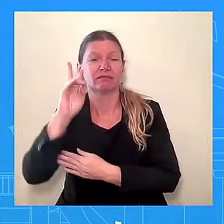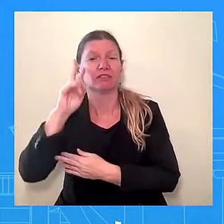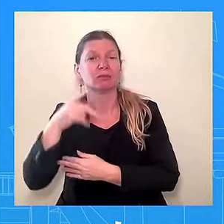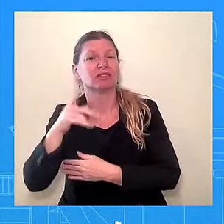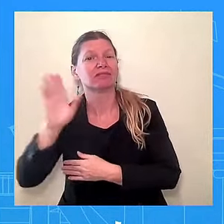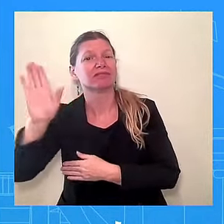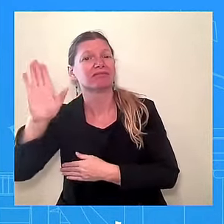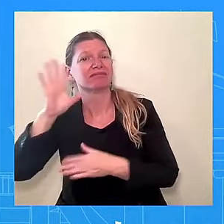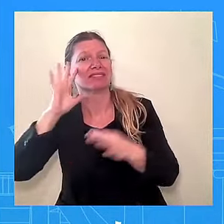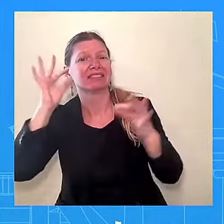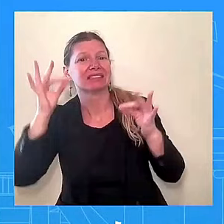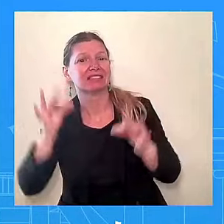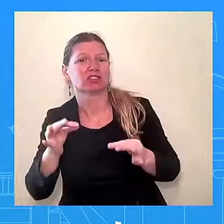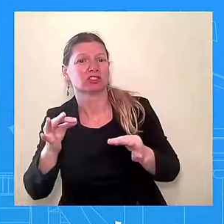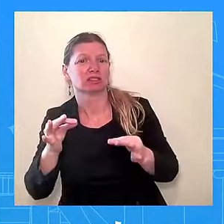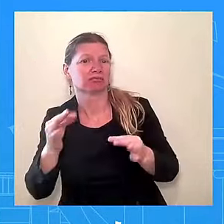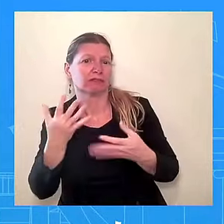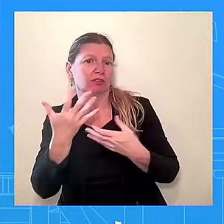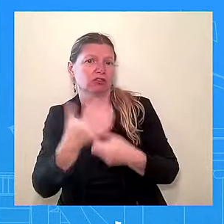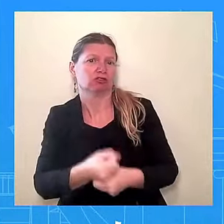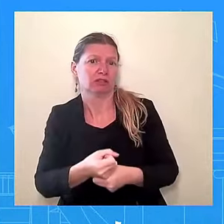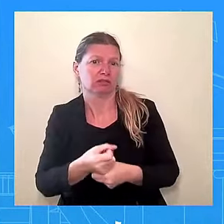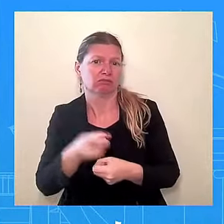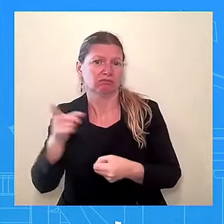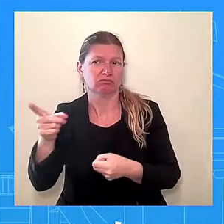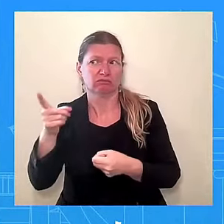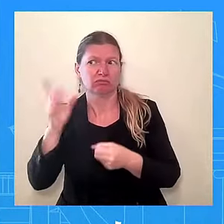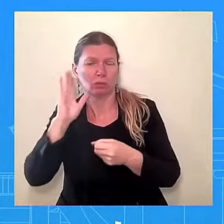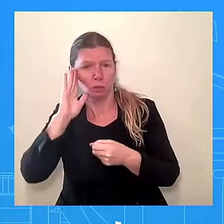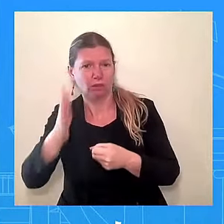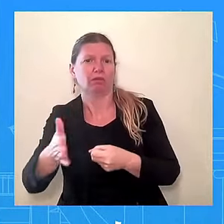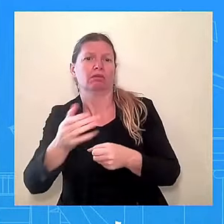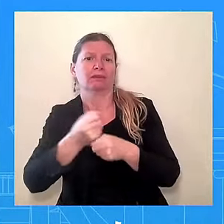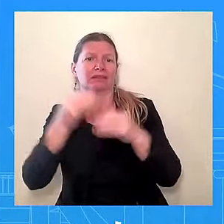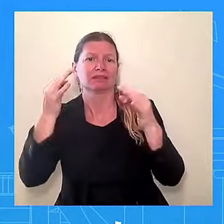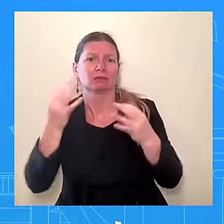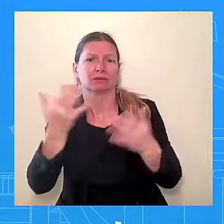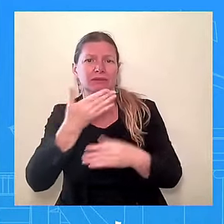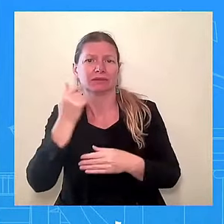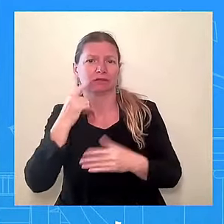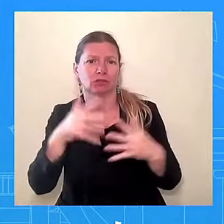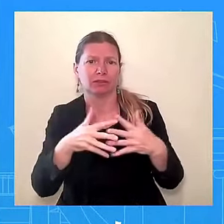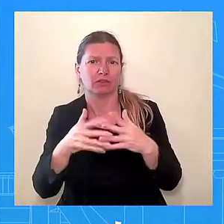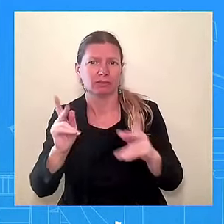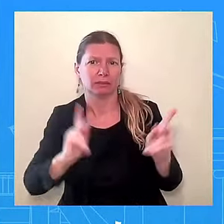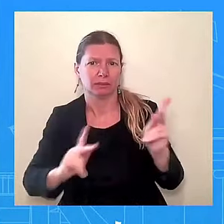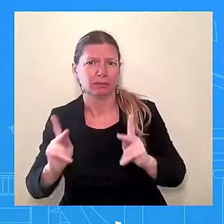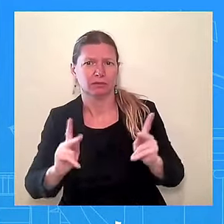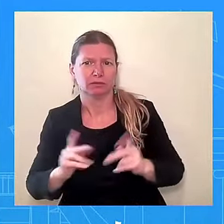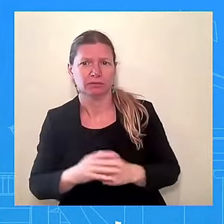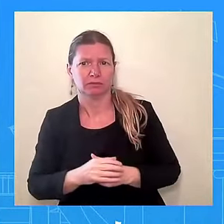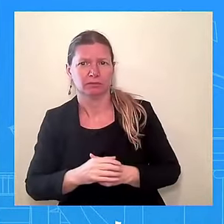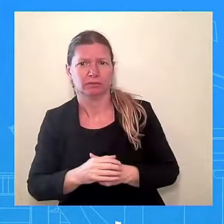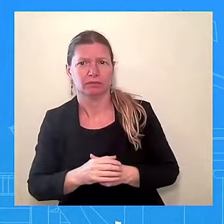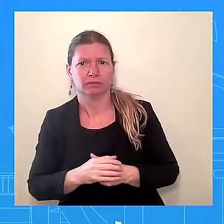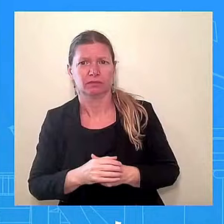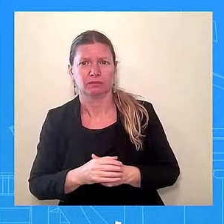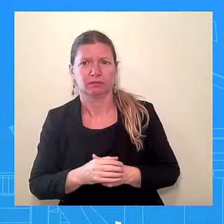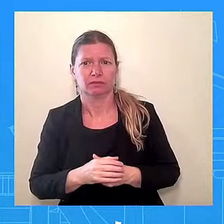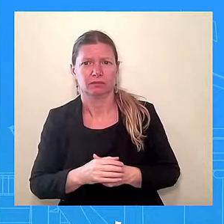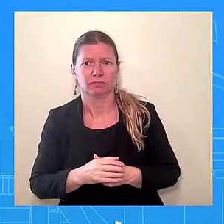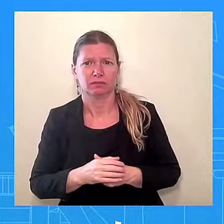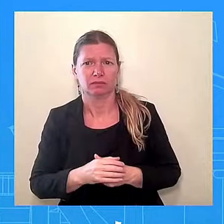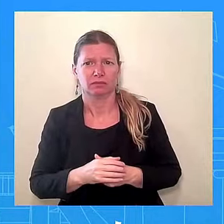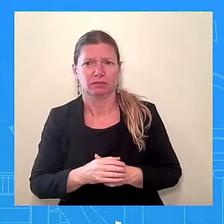for what works for the American people. Go ahead, Micah. Yeah, thanks. Thanks, Karina. Oh, no. No, Joey. You've never called me, Micah. I know. I